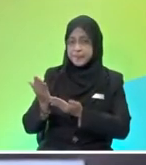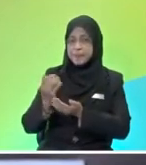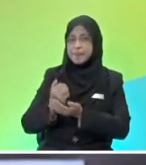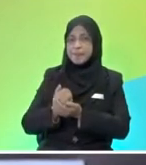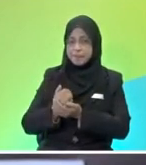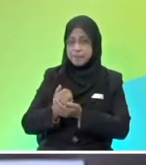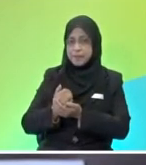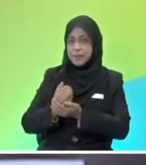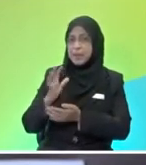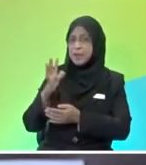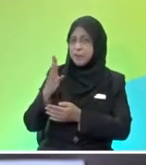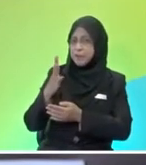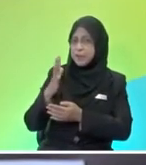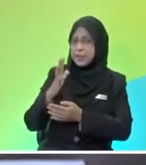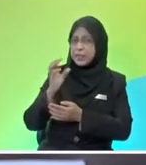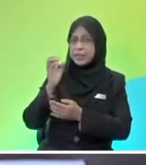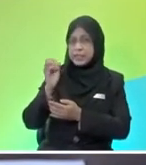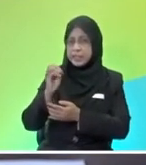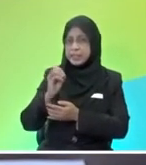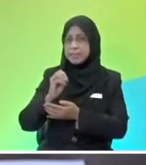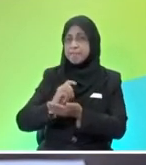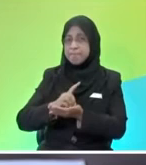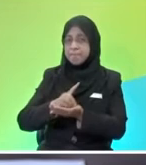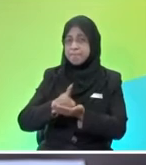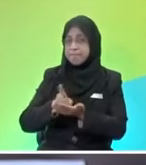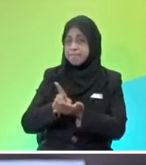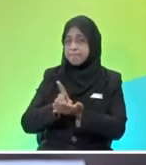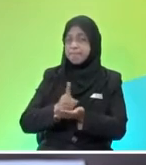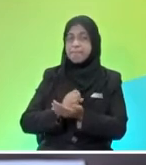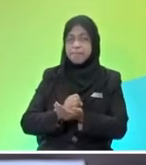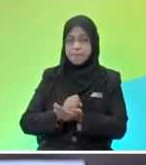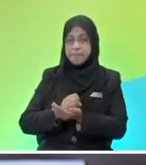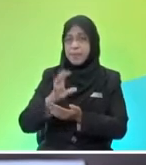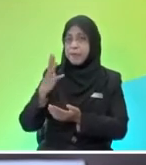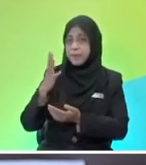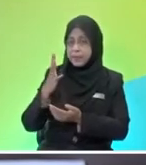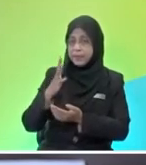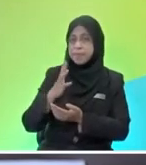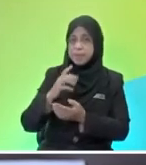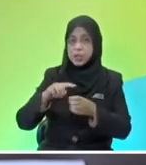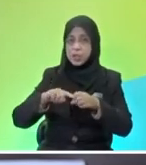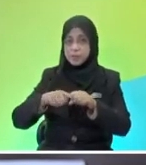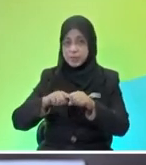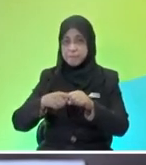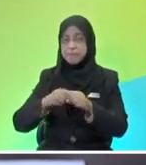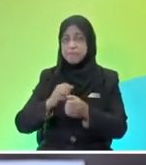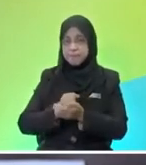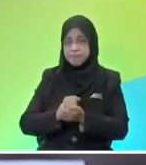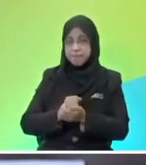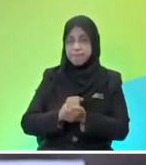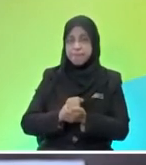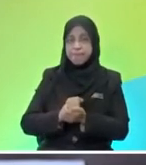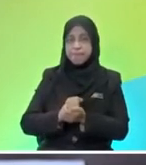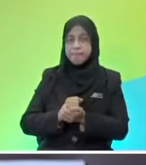go. That was at about 15 degrees of inclination, Mr. Q. All right. And the sharpener is already off the board. Okay. Now, let us see how